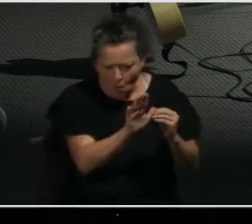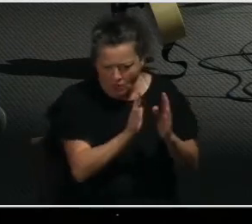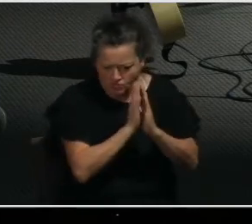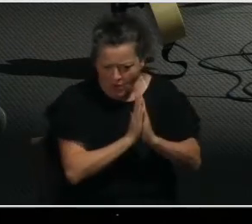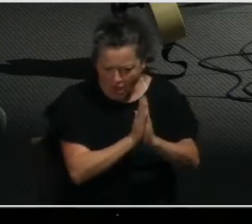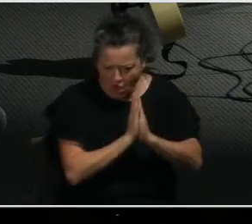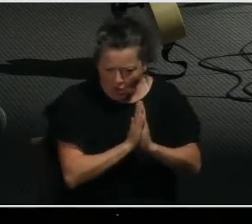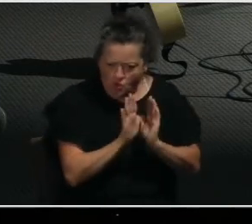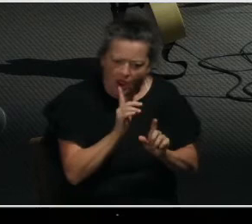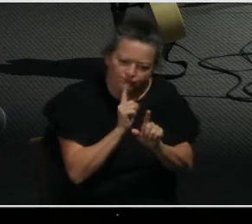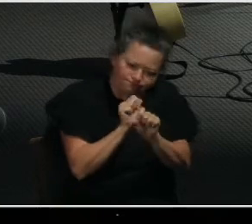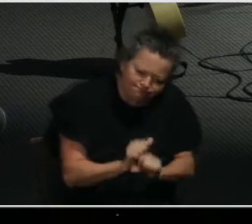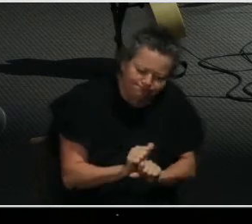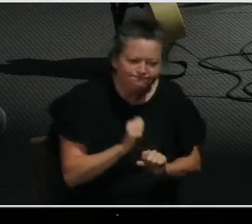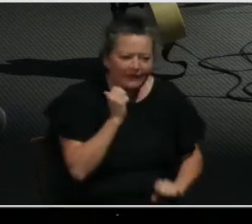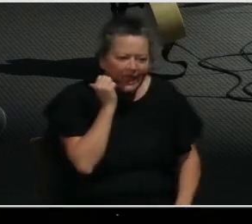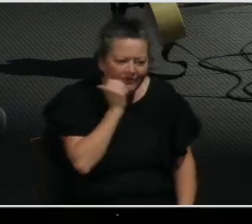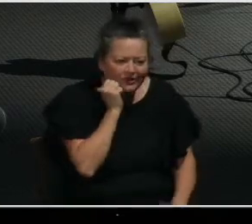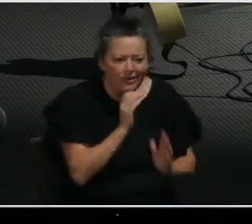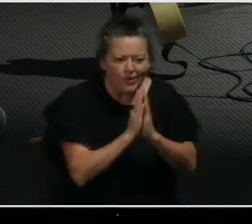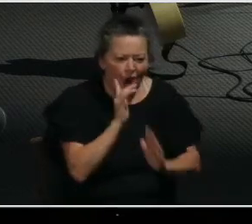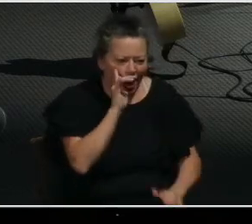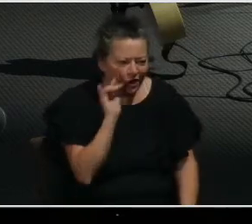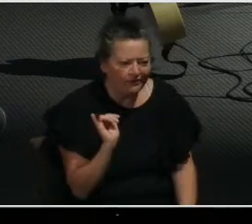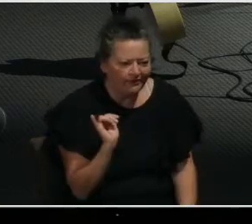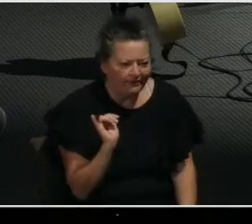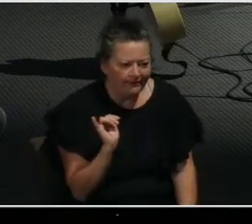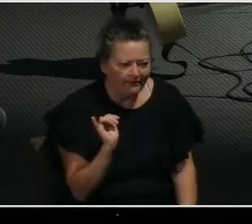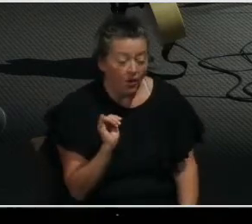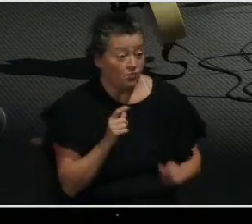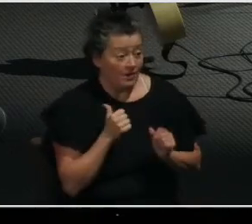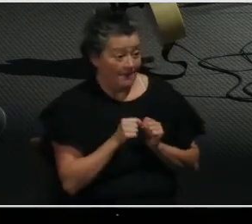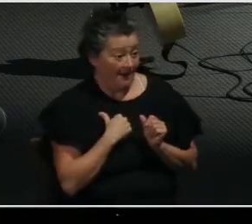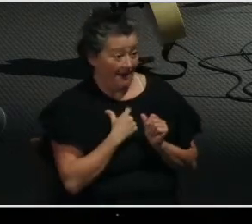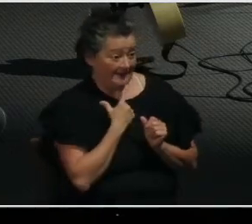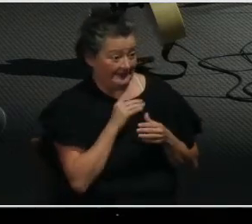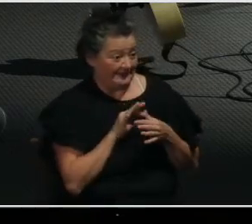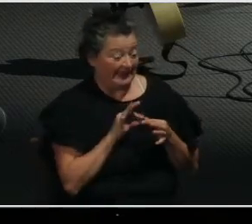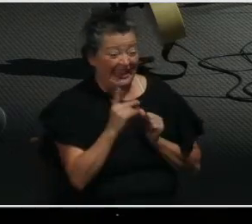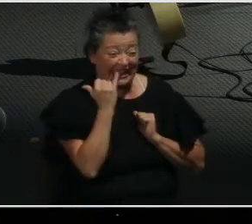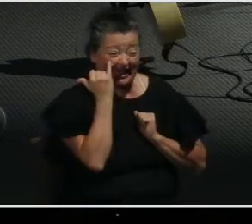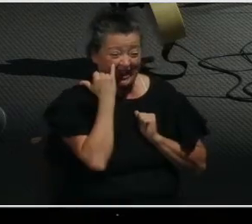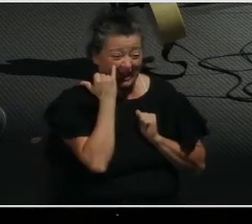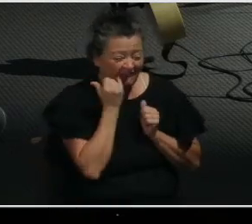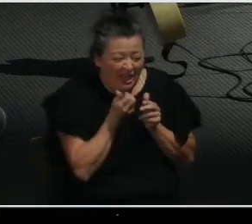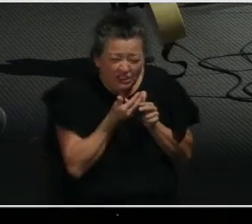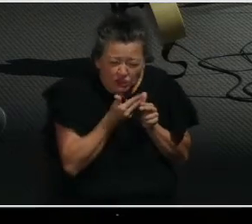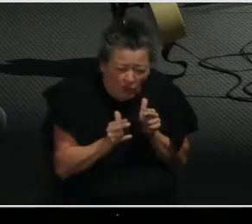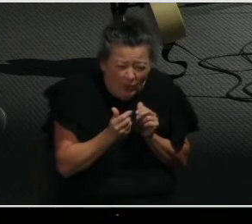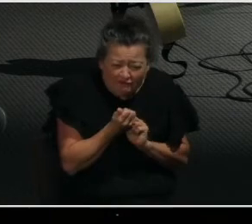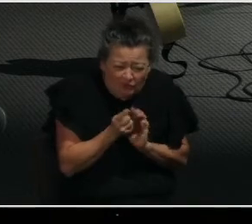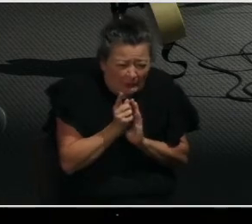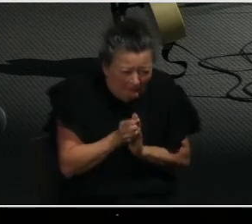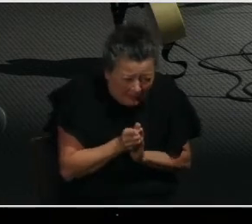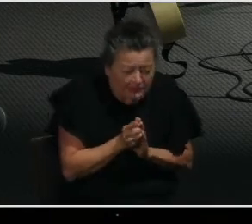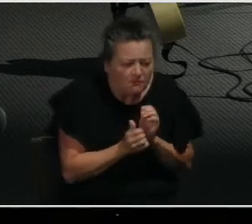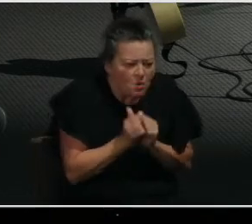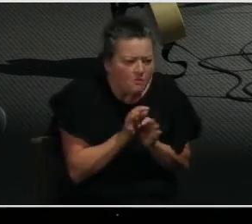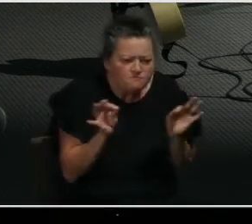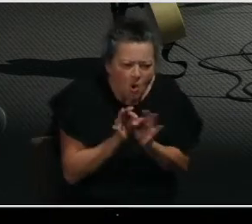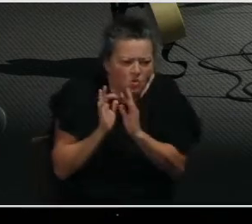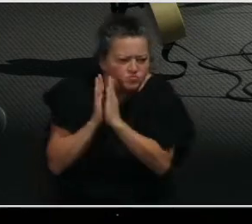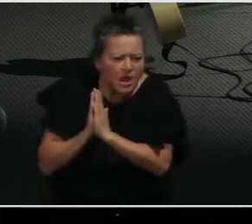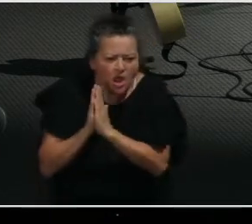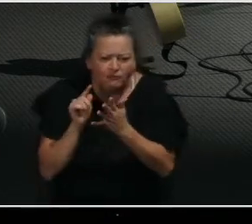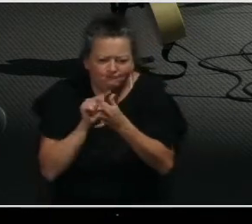of the most important things to pray about? And we learned that asking God